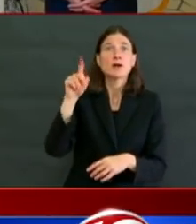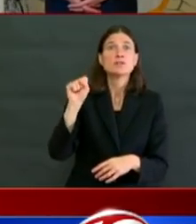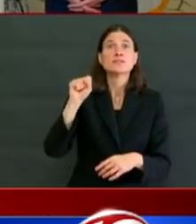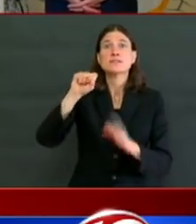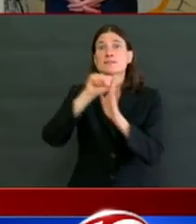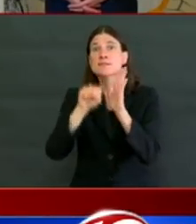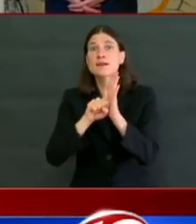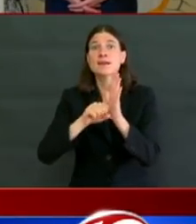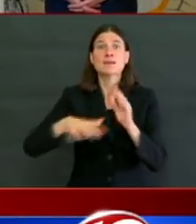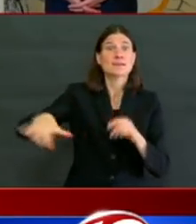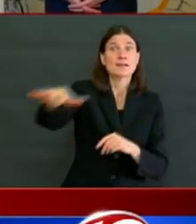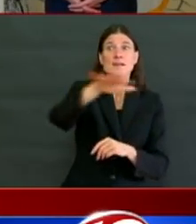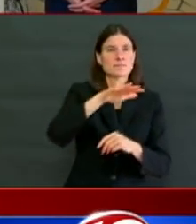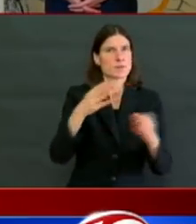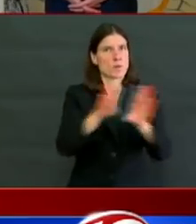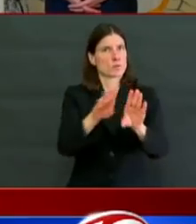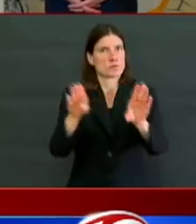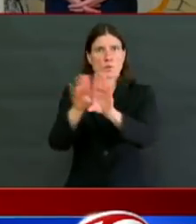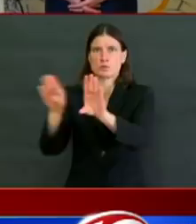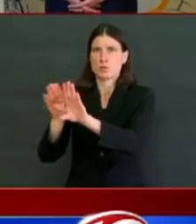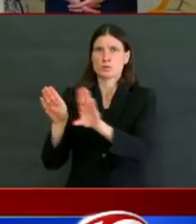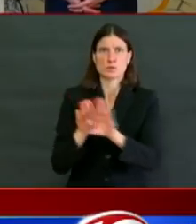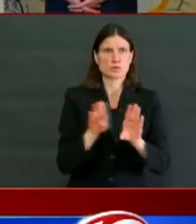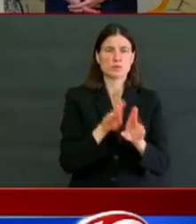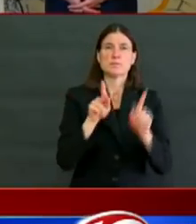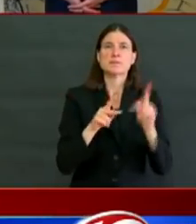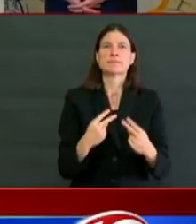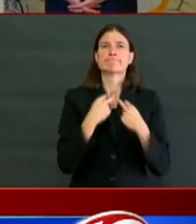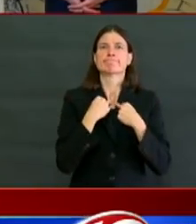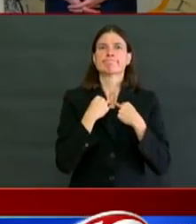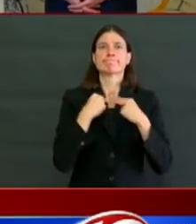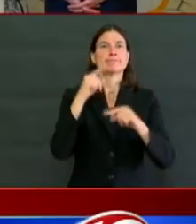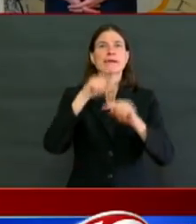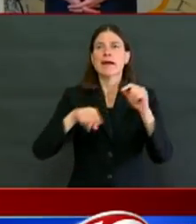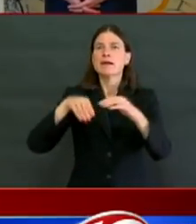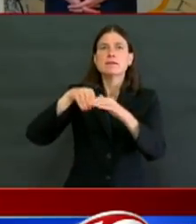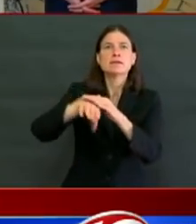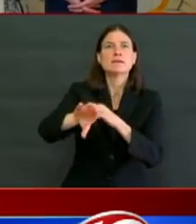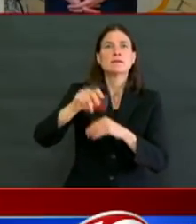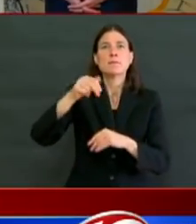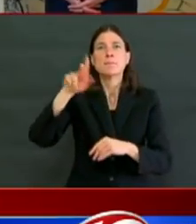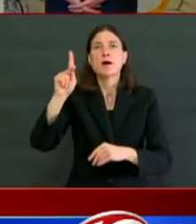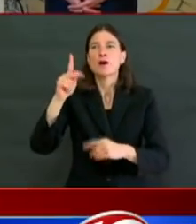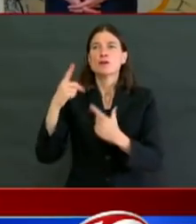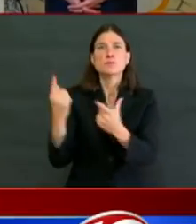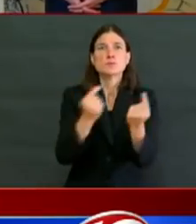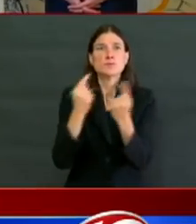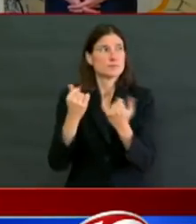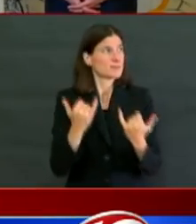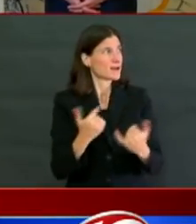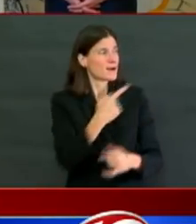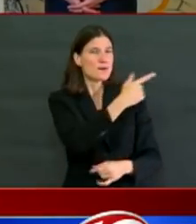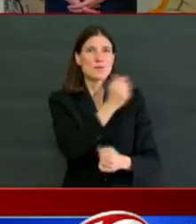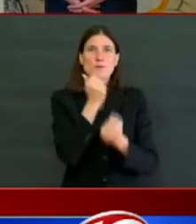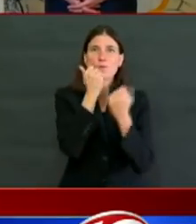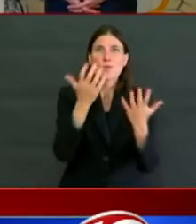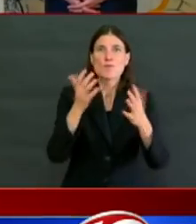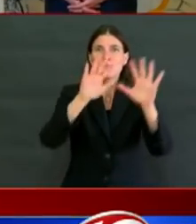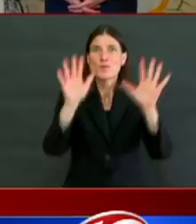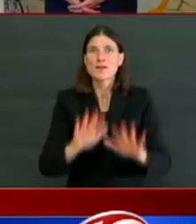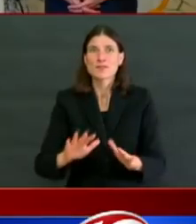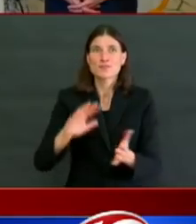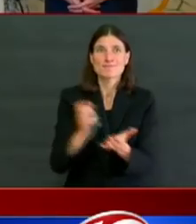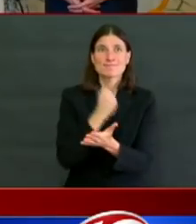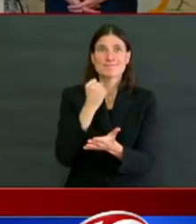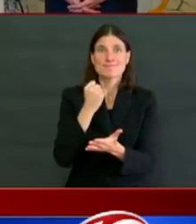time outside every day. I still hope that and encourage that. And also one of the best things about Rhode Island, the ocean state,